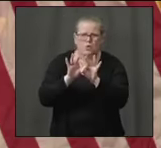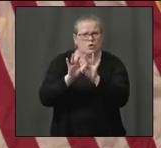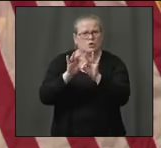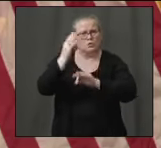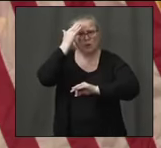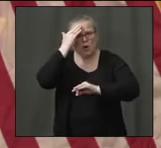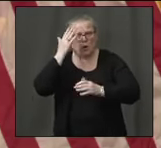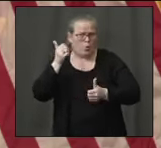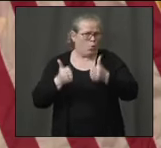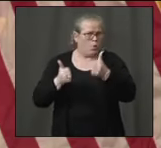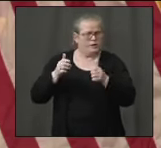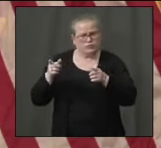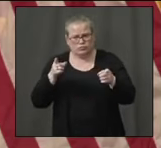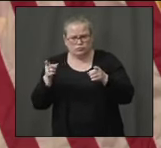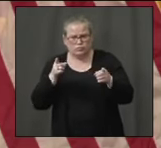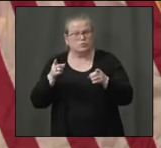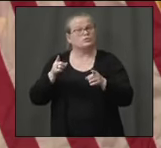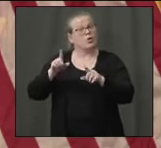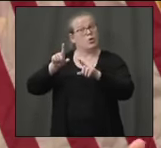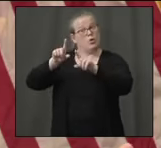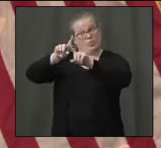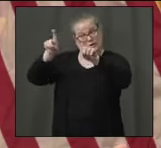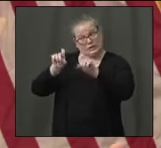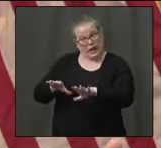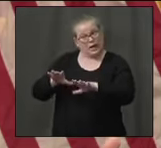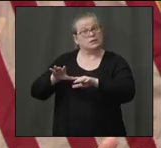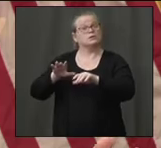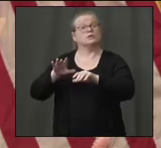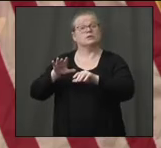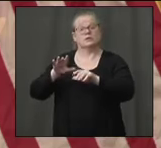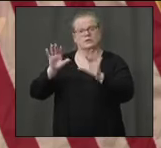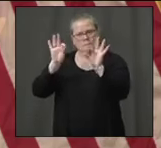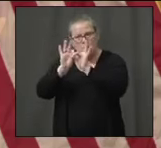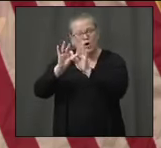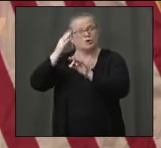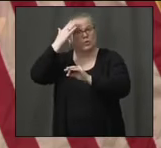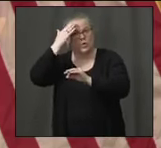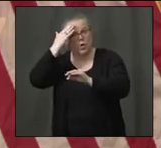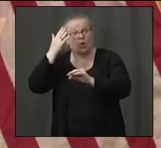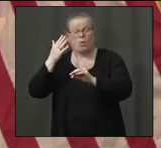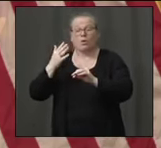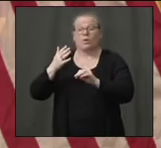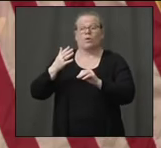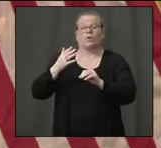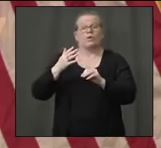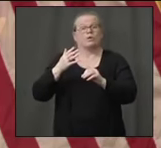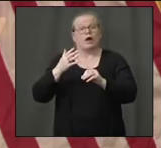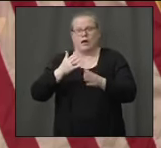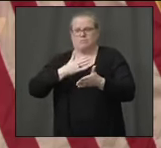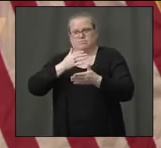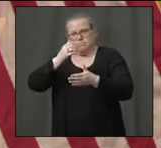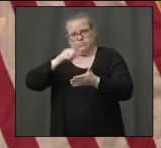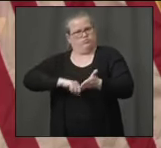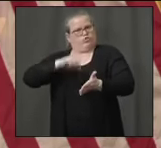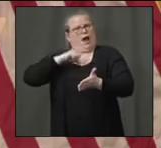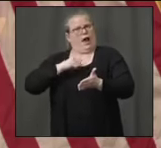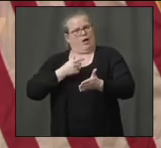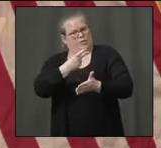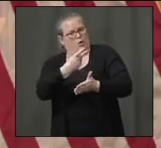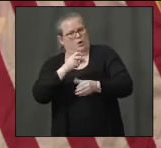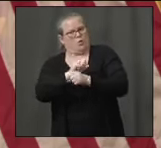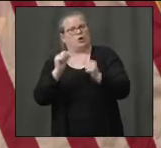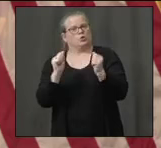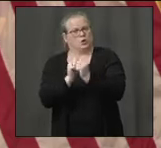those tests that we run. And I'm so proud that we are now working together to expand the capacity. In the state of Connecticut, we're doing roughly